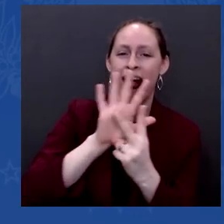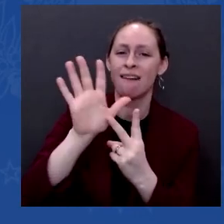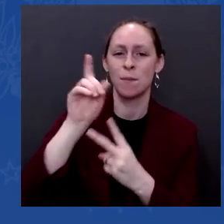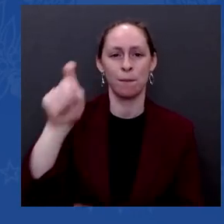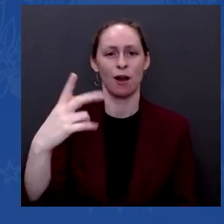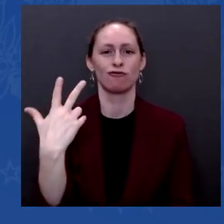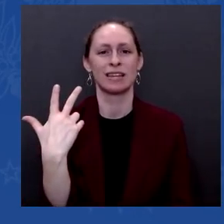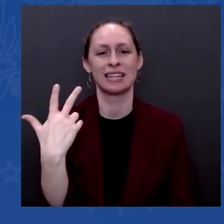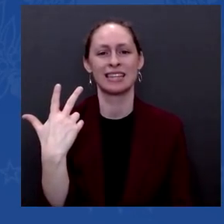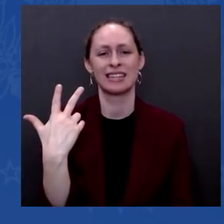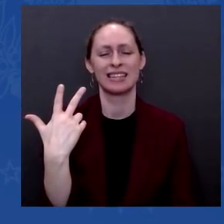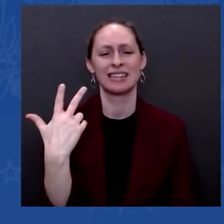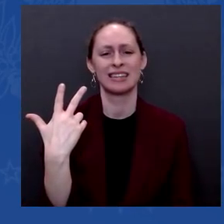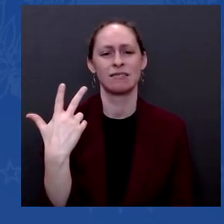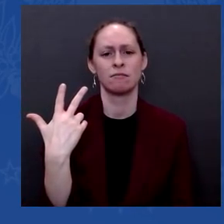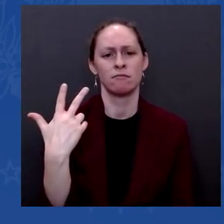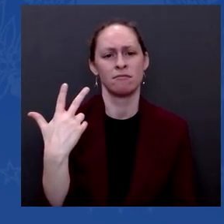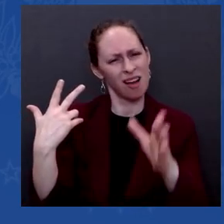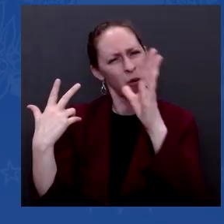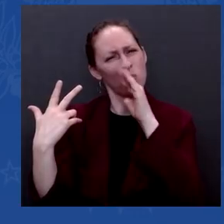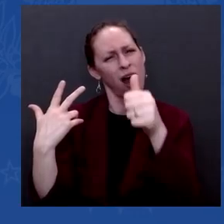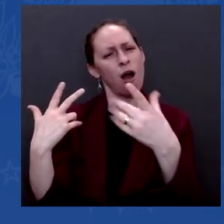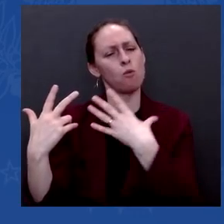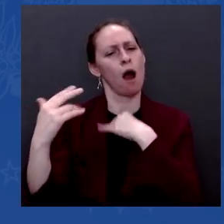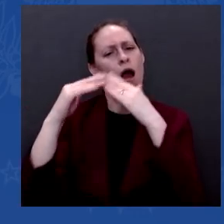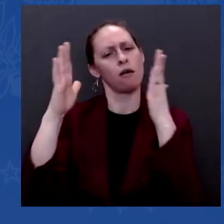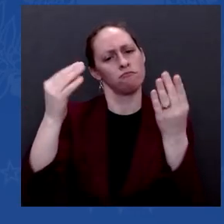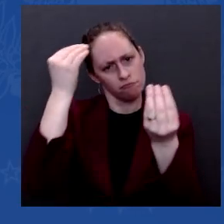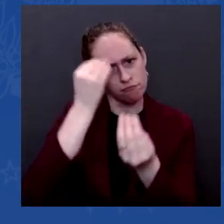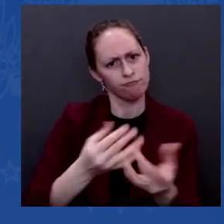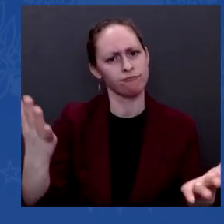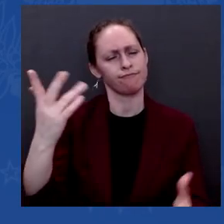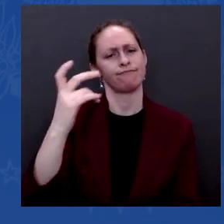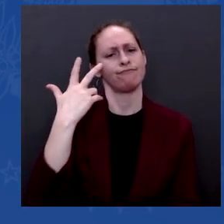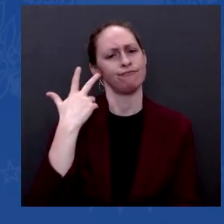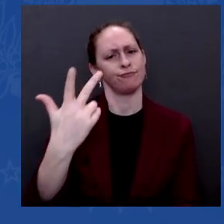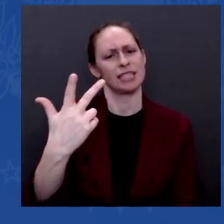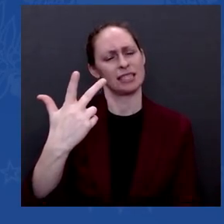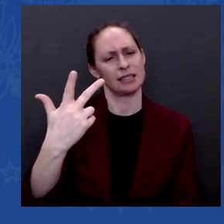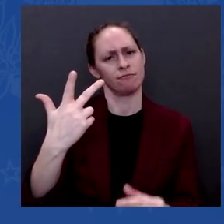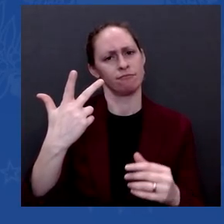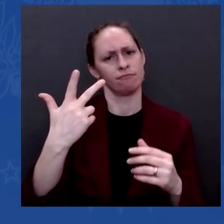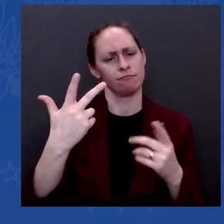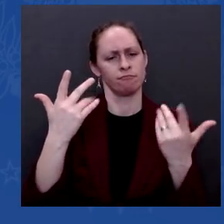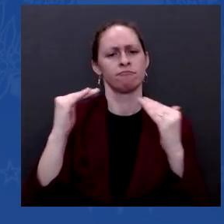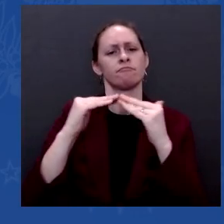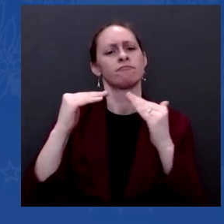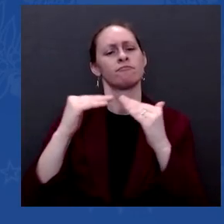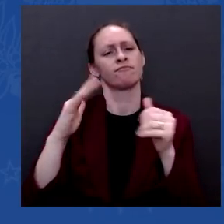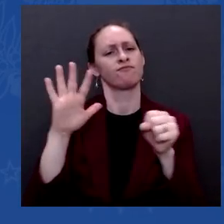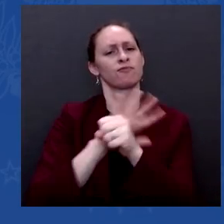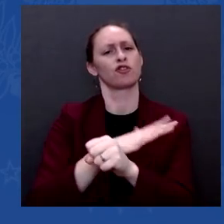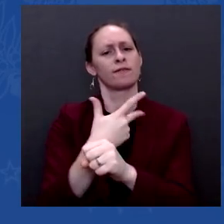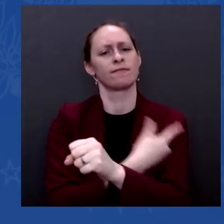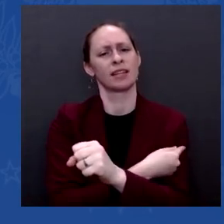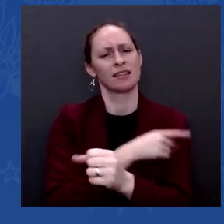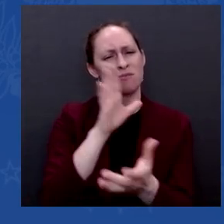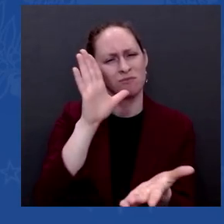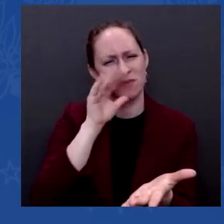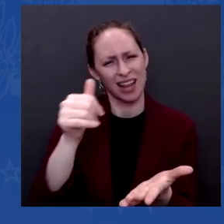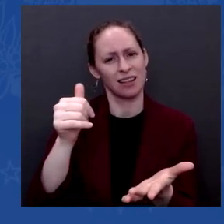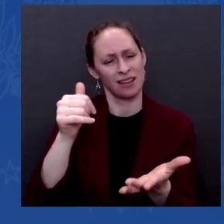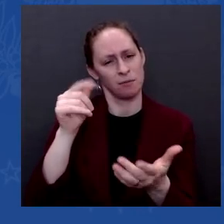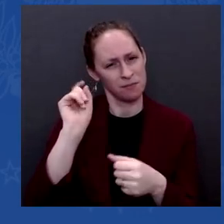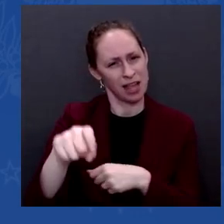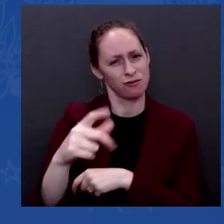to include that third booster shot? Is it because the numbers of fully vaccinated Americans would suddenly look a lot less